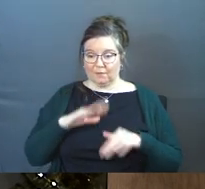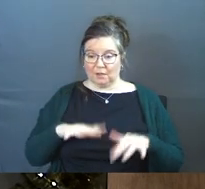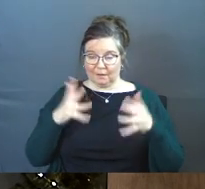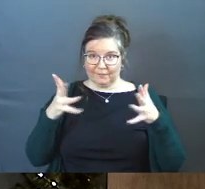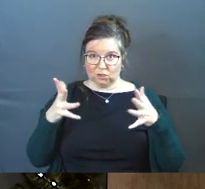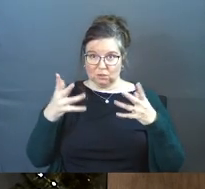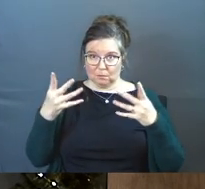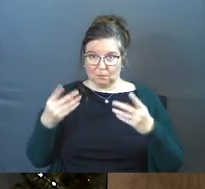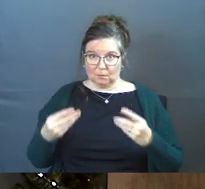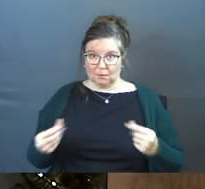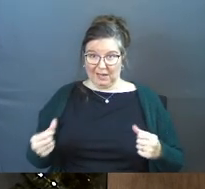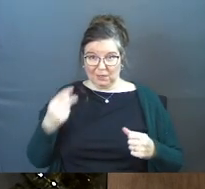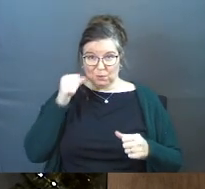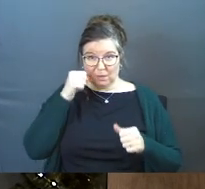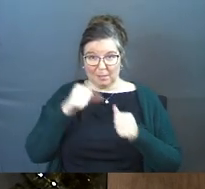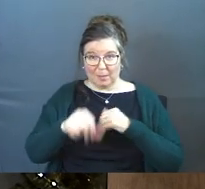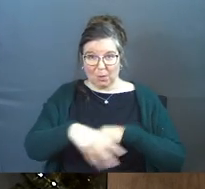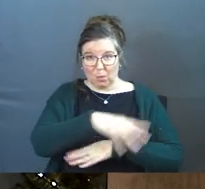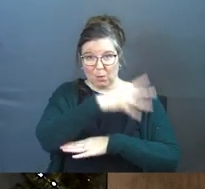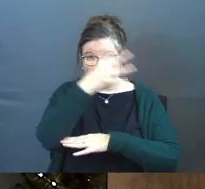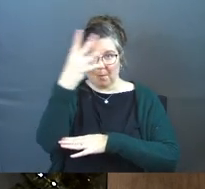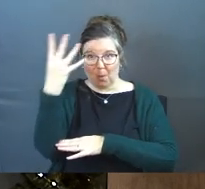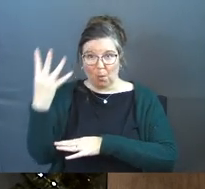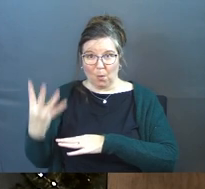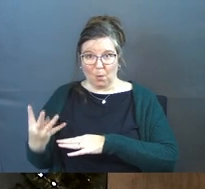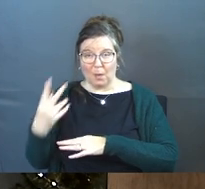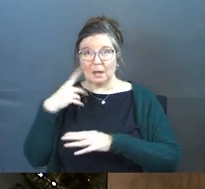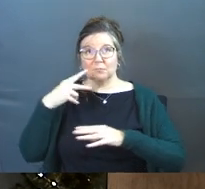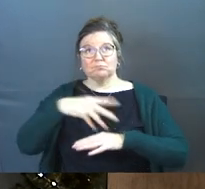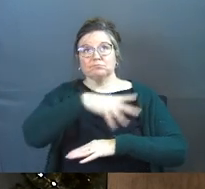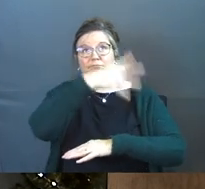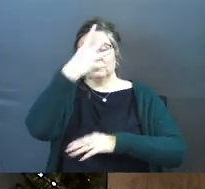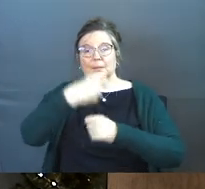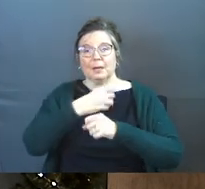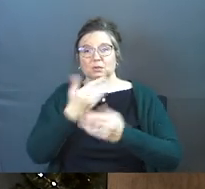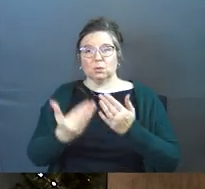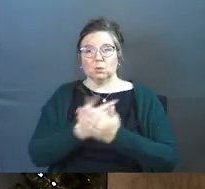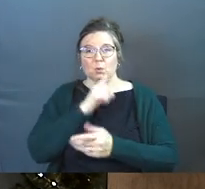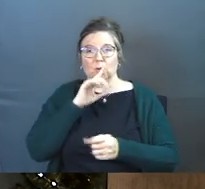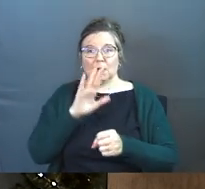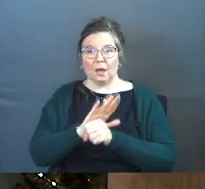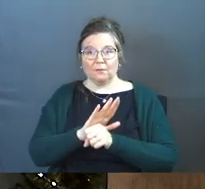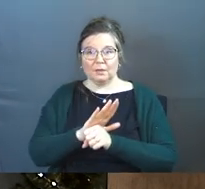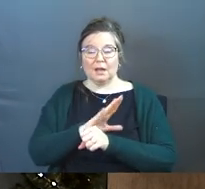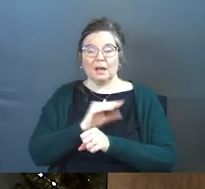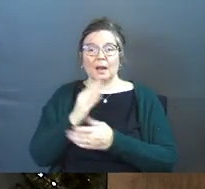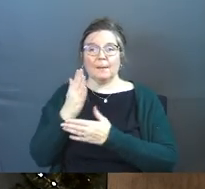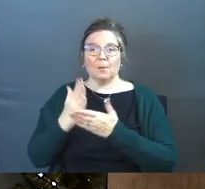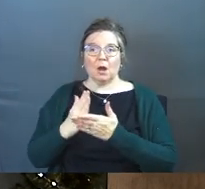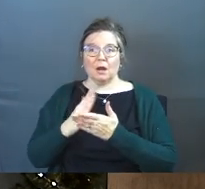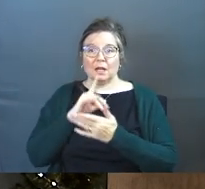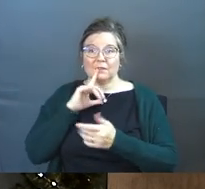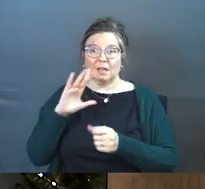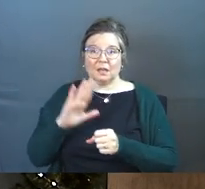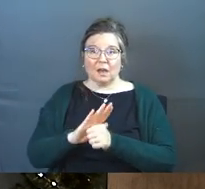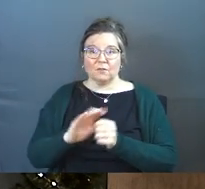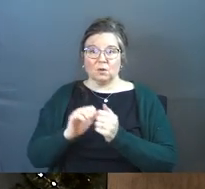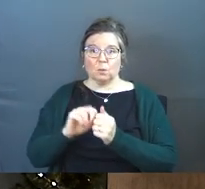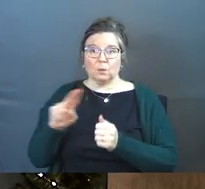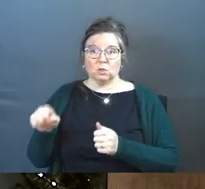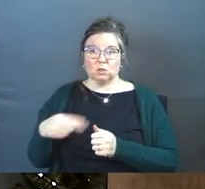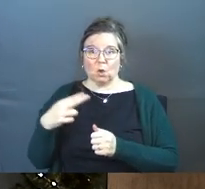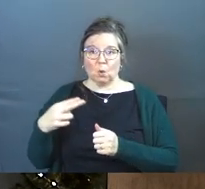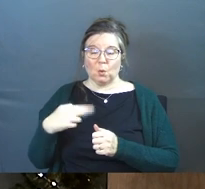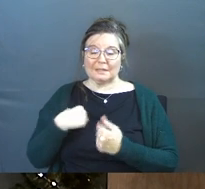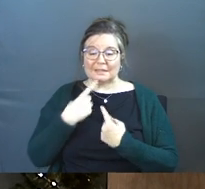And do you guys remember the rainbow? And he puts the rainbow in the sky and he makes a new covenant covenant with Noah. And part of that covenant with Noah